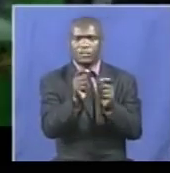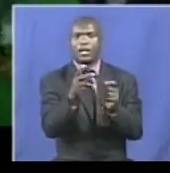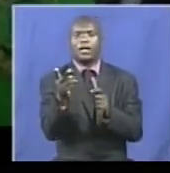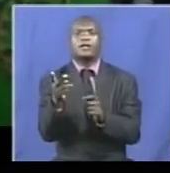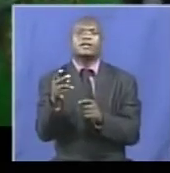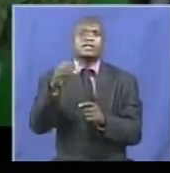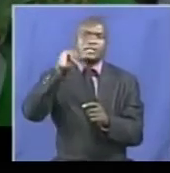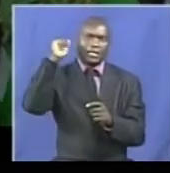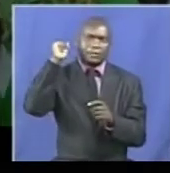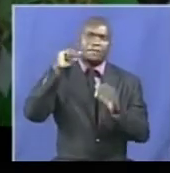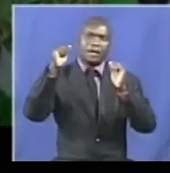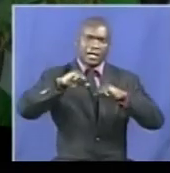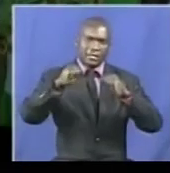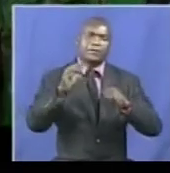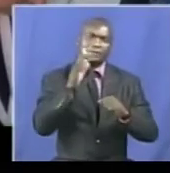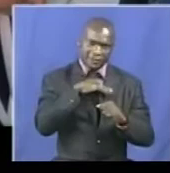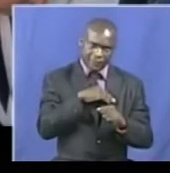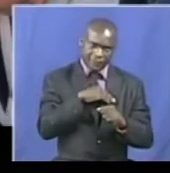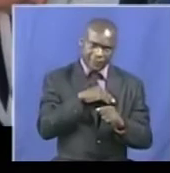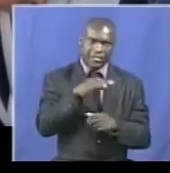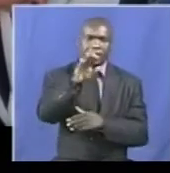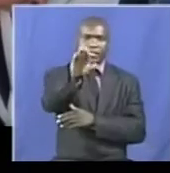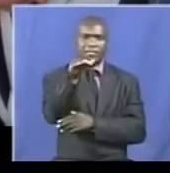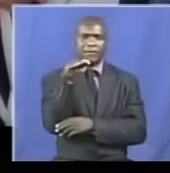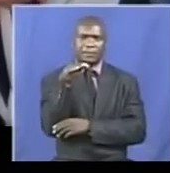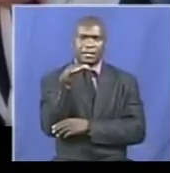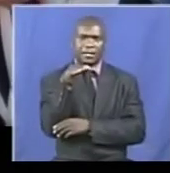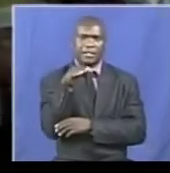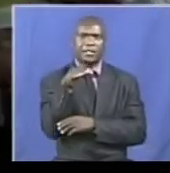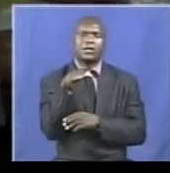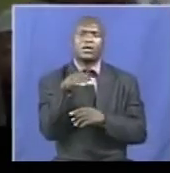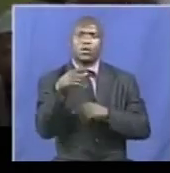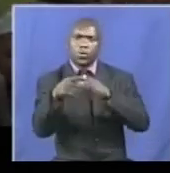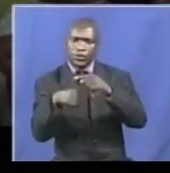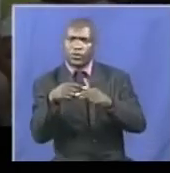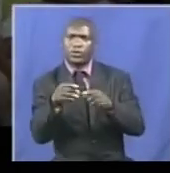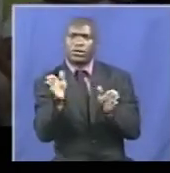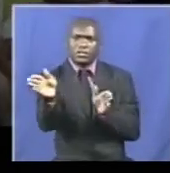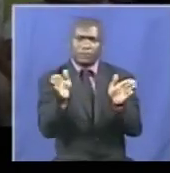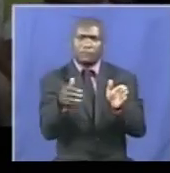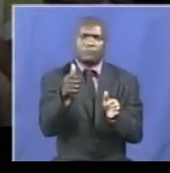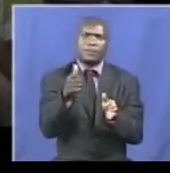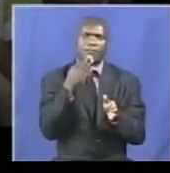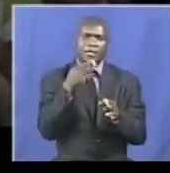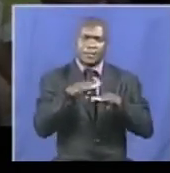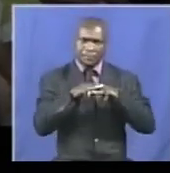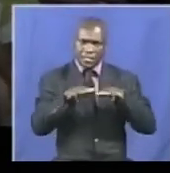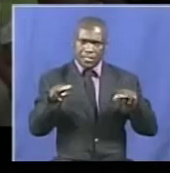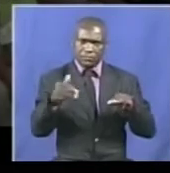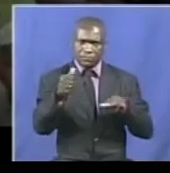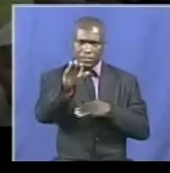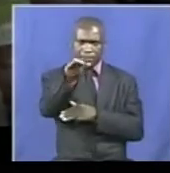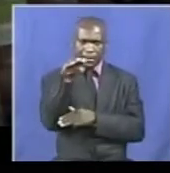Congress in conclusion is grateful to Zimbabwe Security Services for continued vigilance, peace, security and